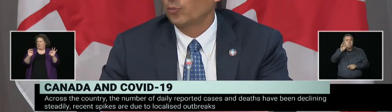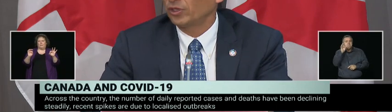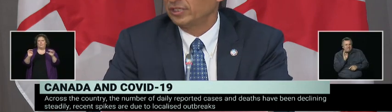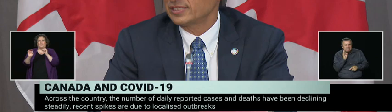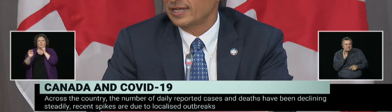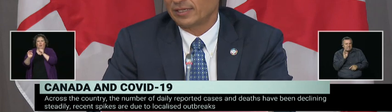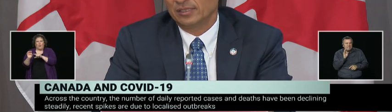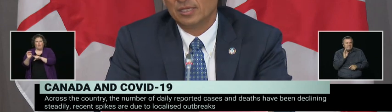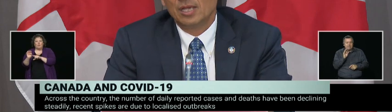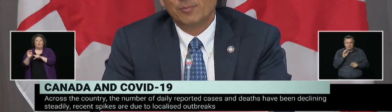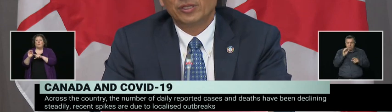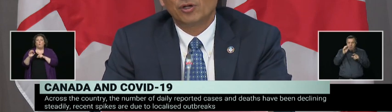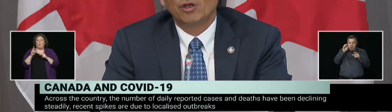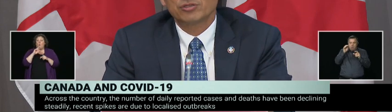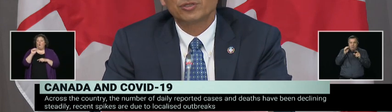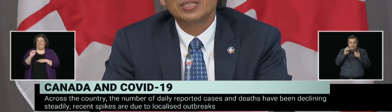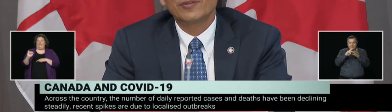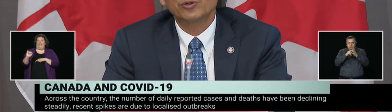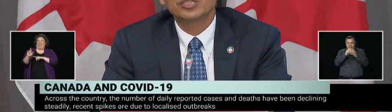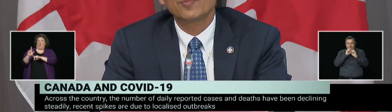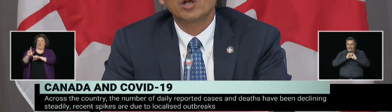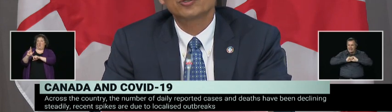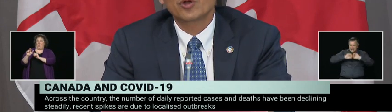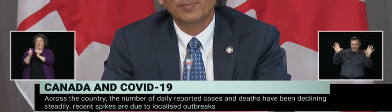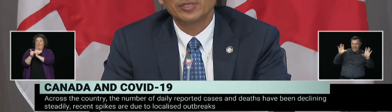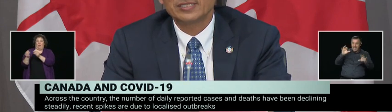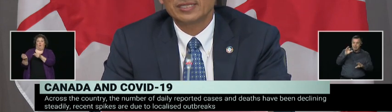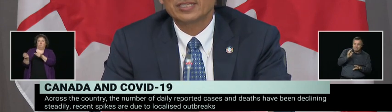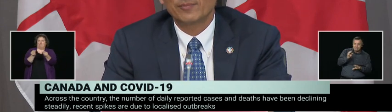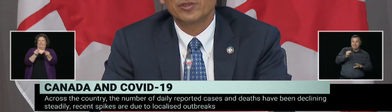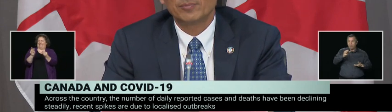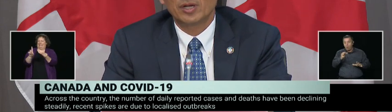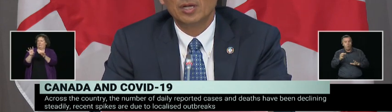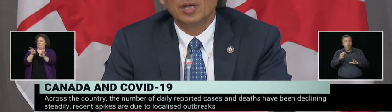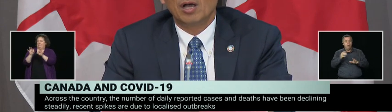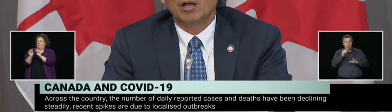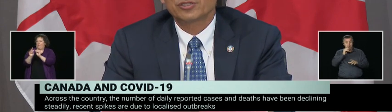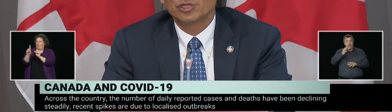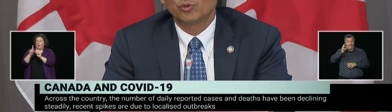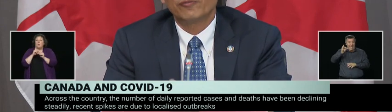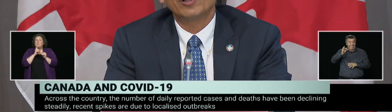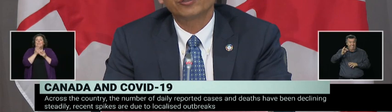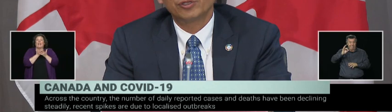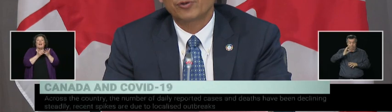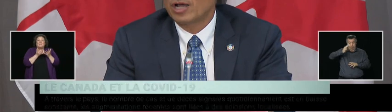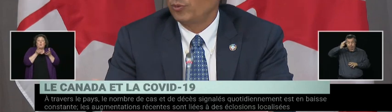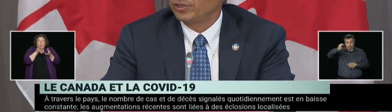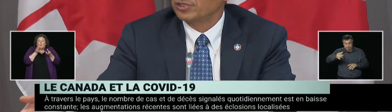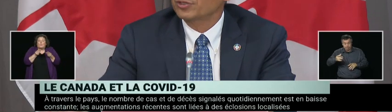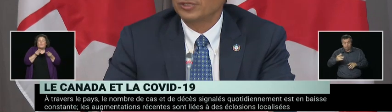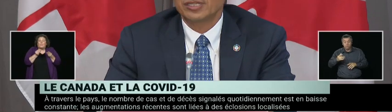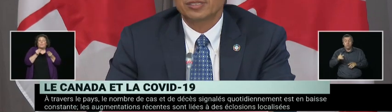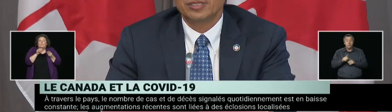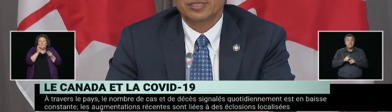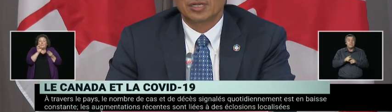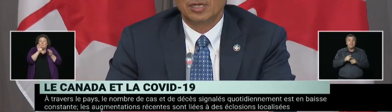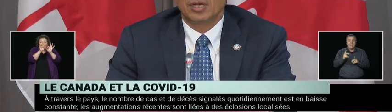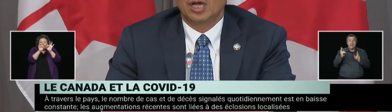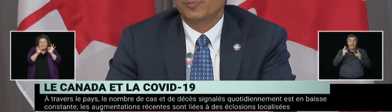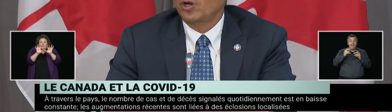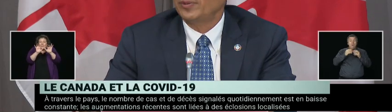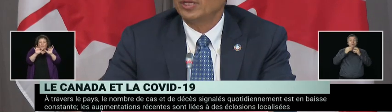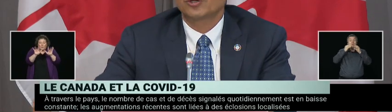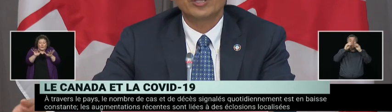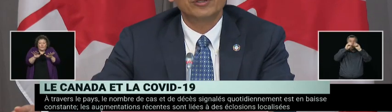And I'll get to airborne in a second. But there are also these very small droplets that some of them also will fall to the ground within a certain distance,